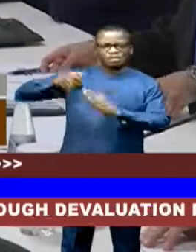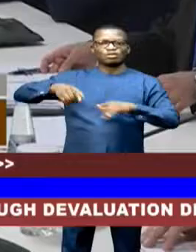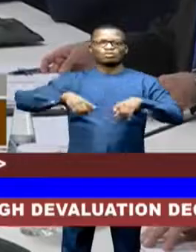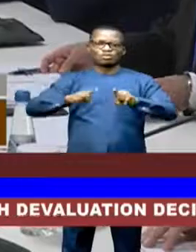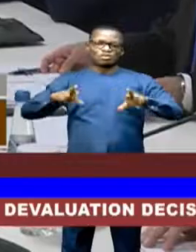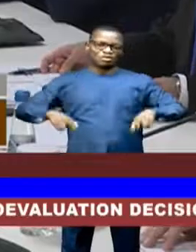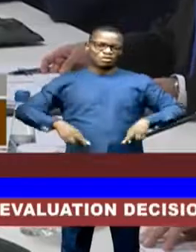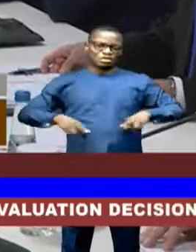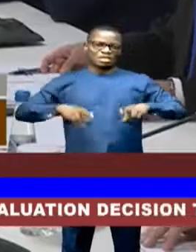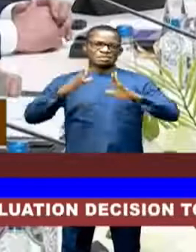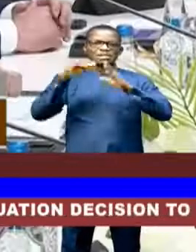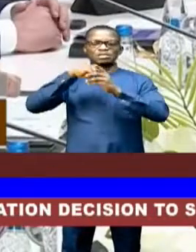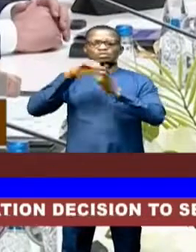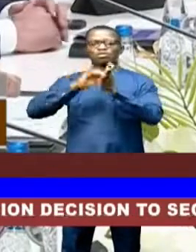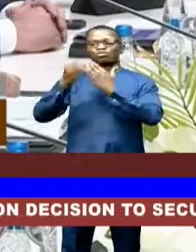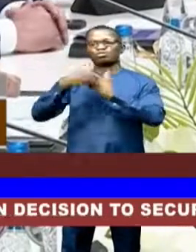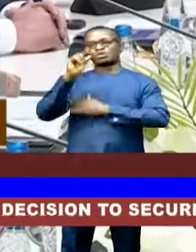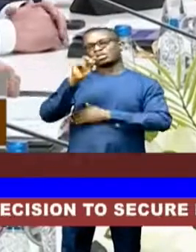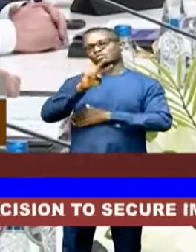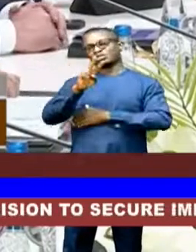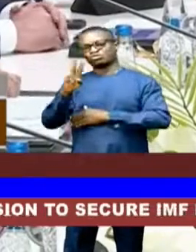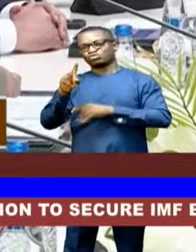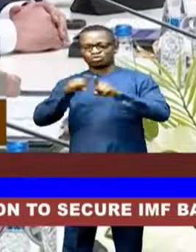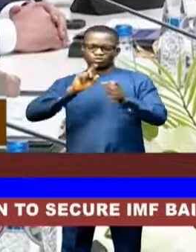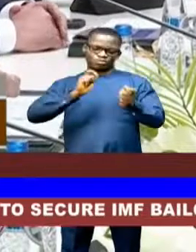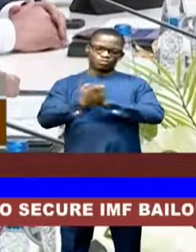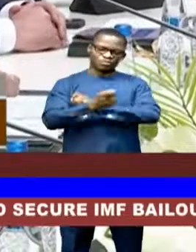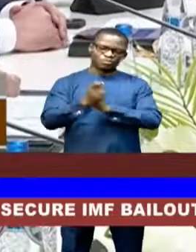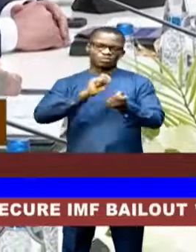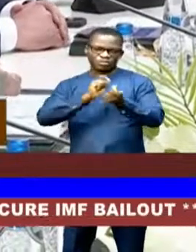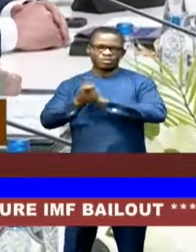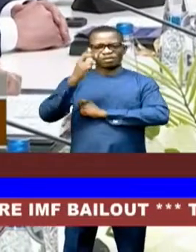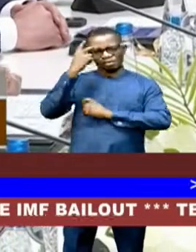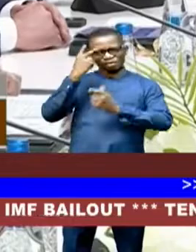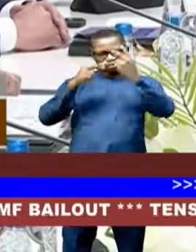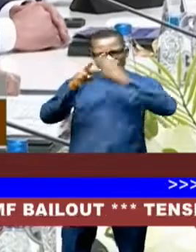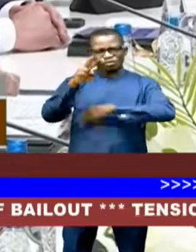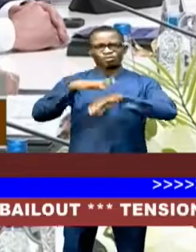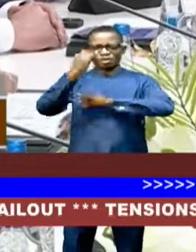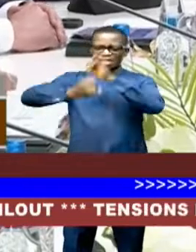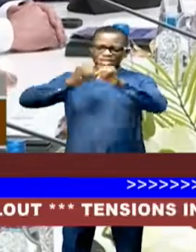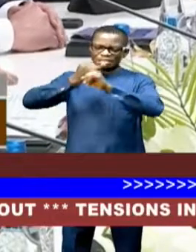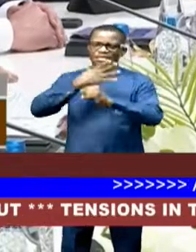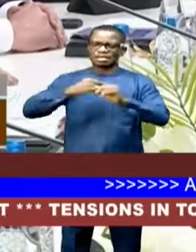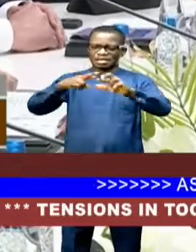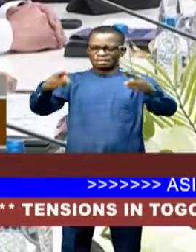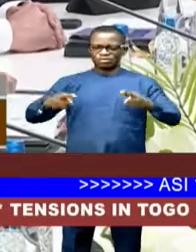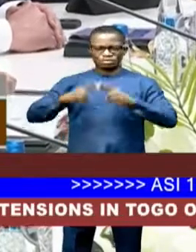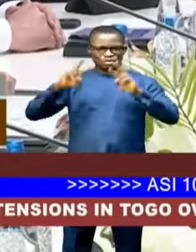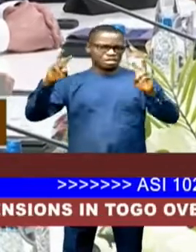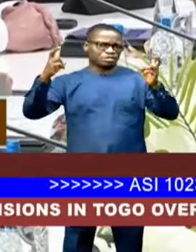in October 2022, as well as exchange views on international and regional issues. In turn,